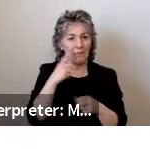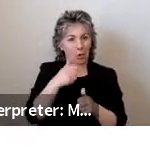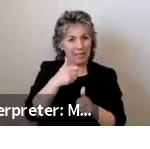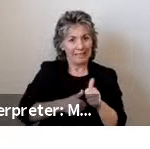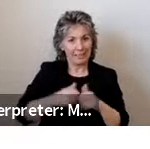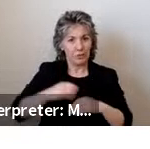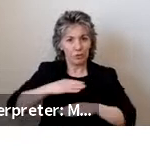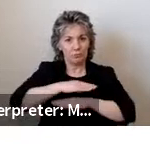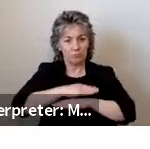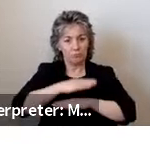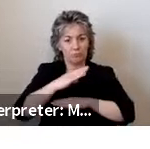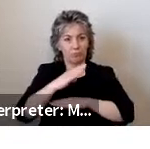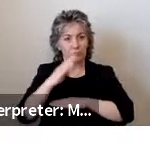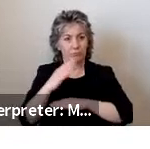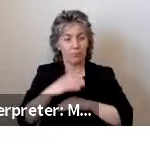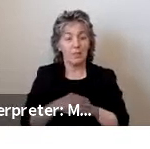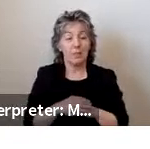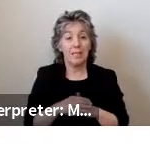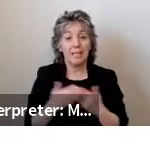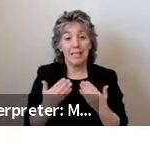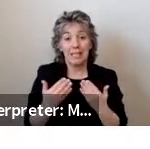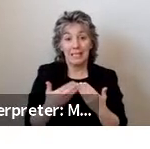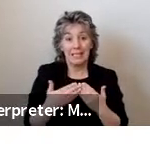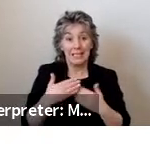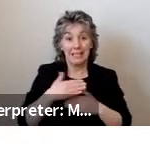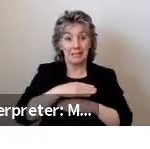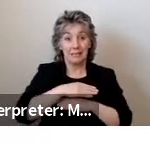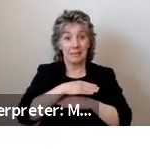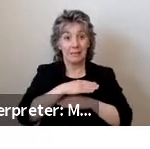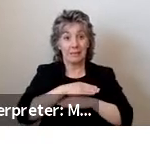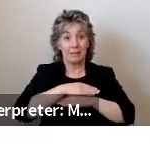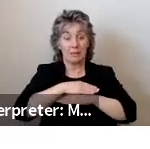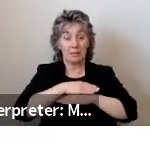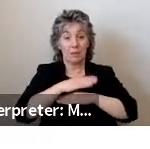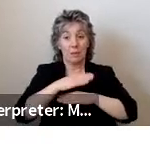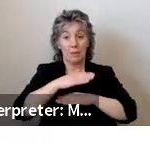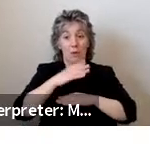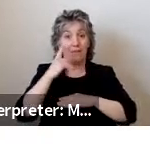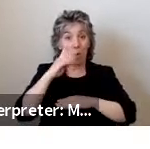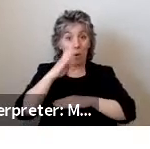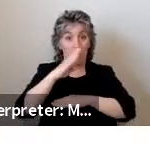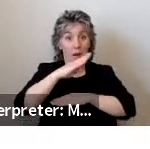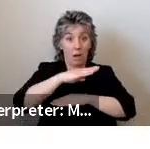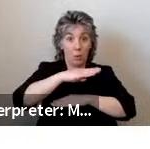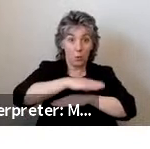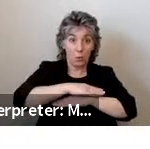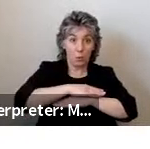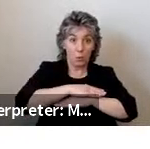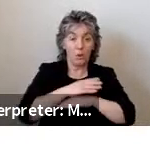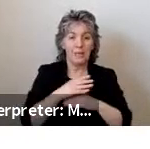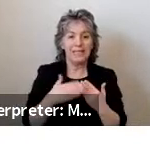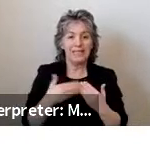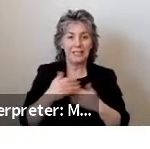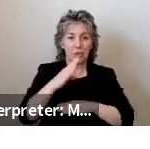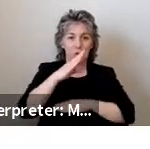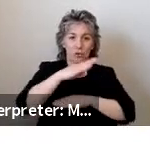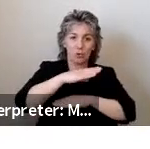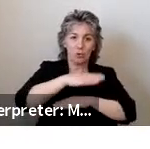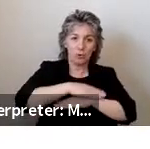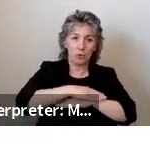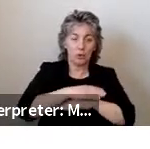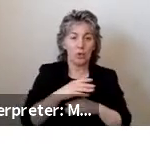conditions. Ease of ramp use trended higher as slopes were reduced, especially for the manual wheelchair users.